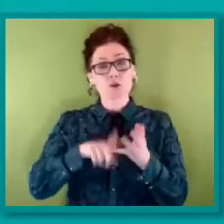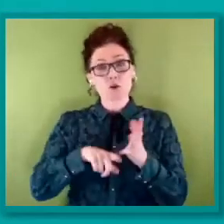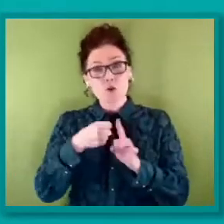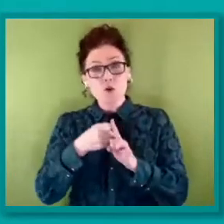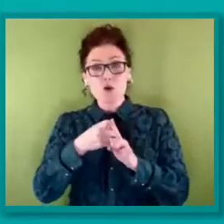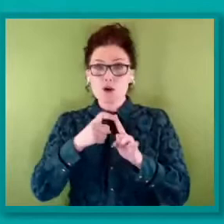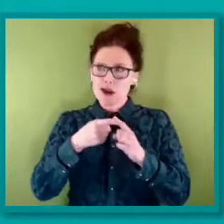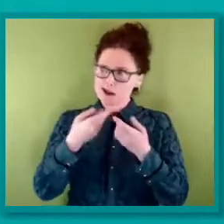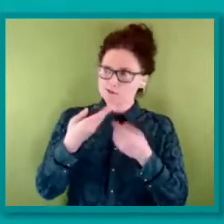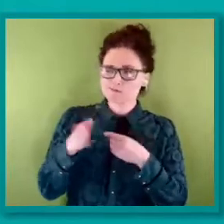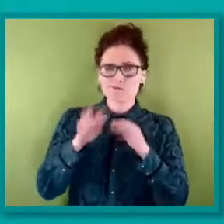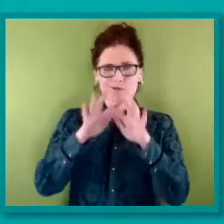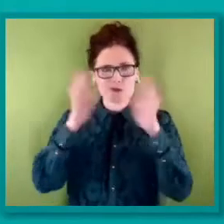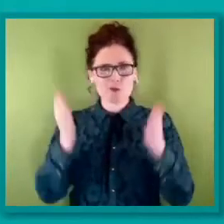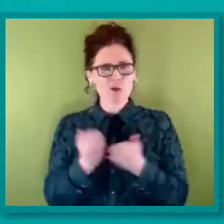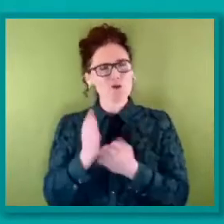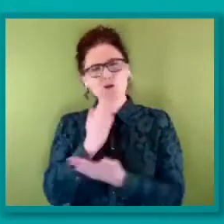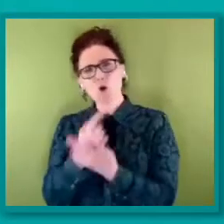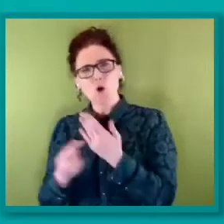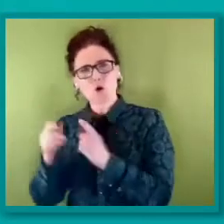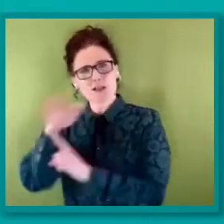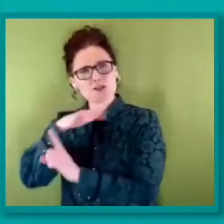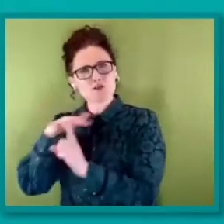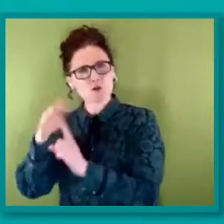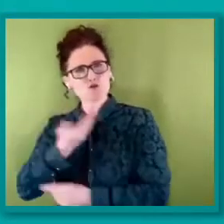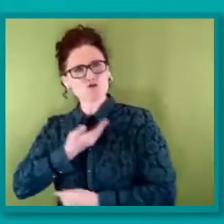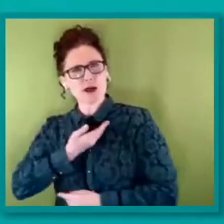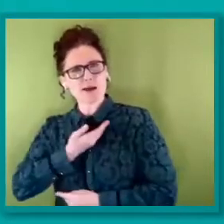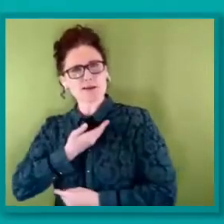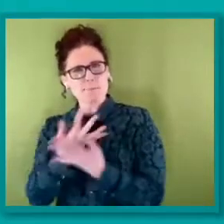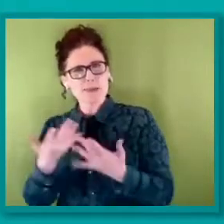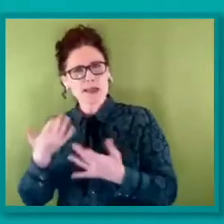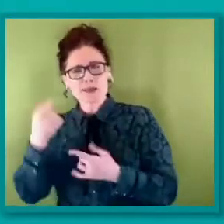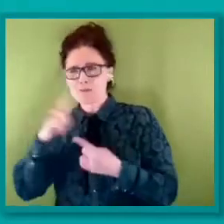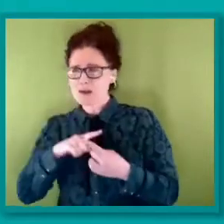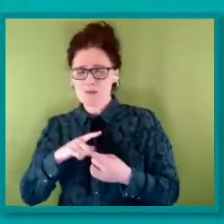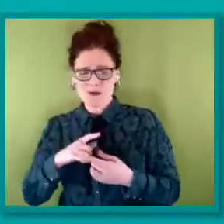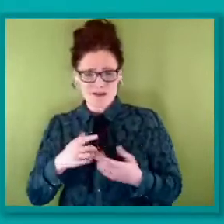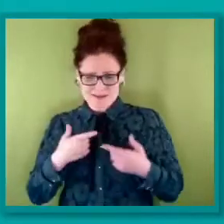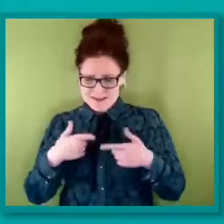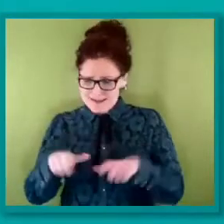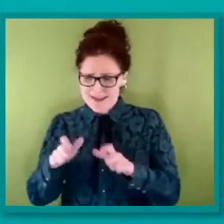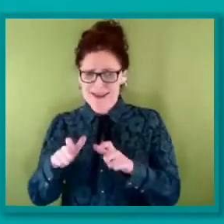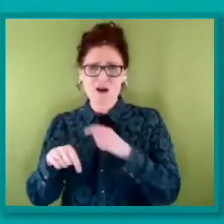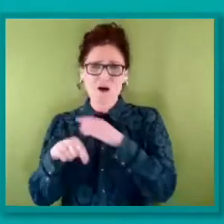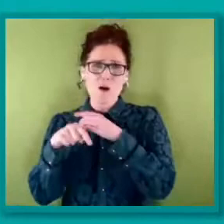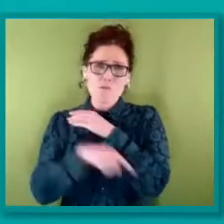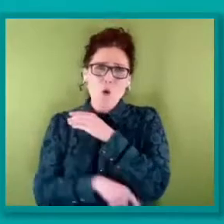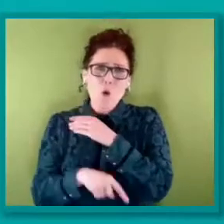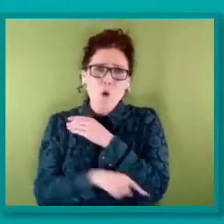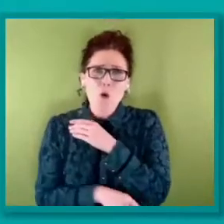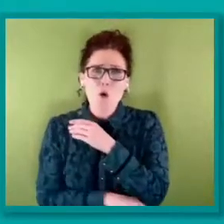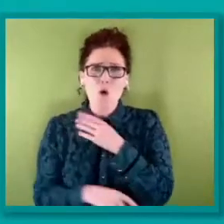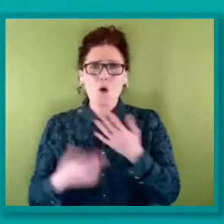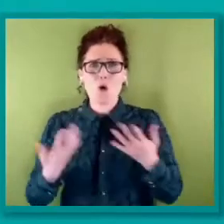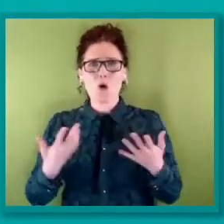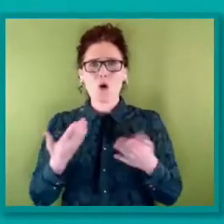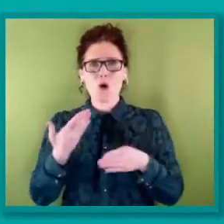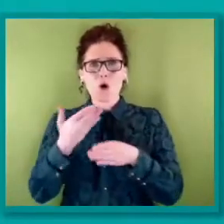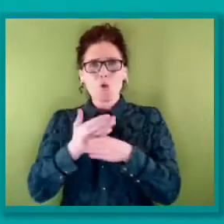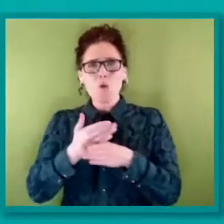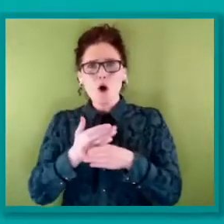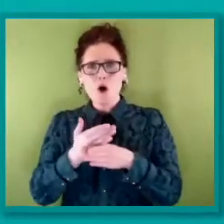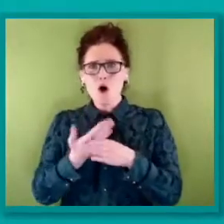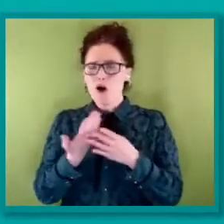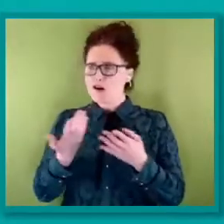social rights. Too many of us are still trapped in poverty or are working in workplaces where we don't have dignity, security, safety.